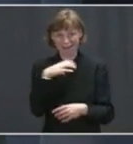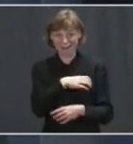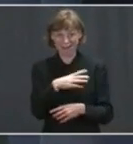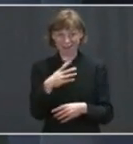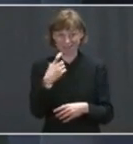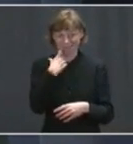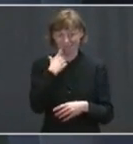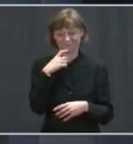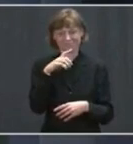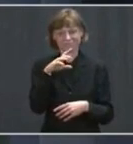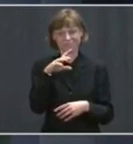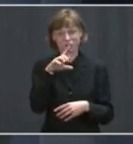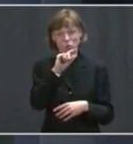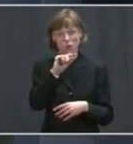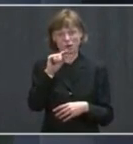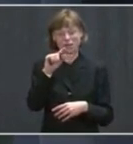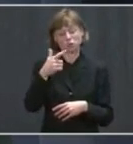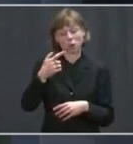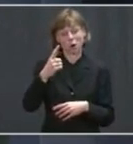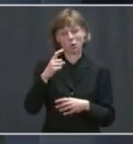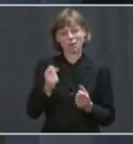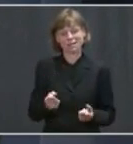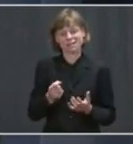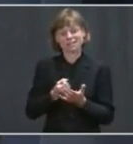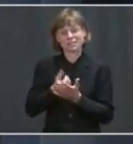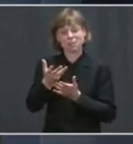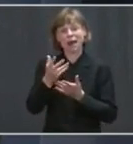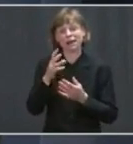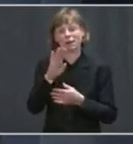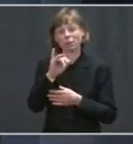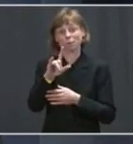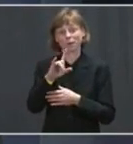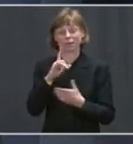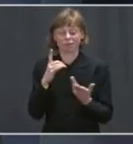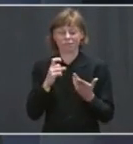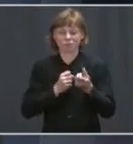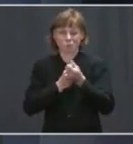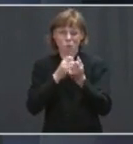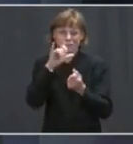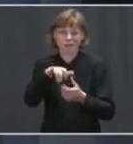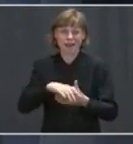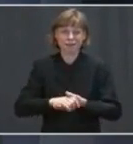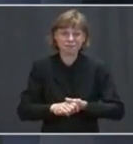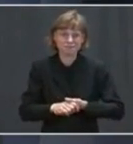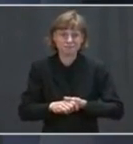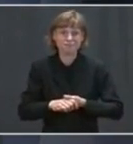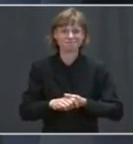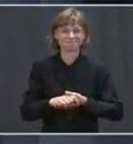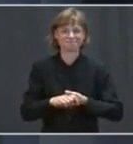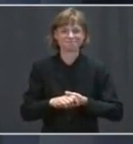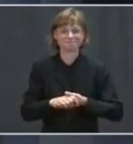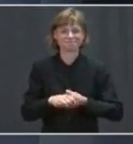omnibus spending bill. And certainly, we support this effort and endeavor. Why don't we go to you first, Arlene? five it in Caribbeanாiron. these I Thank